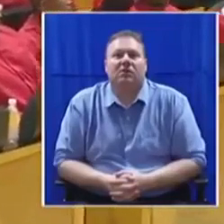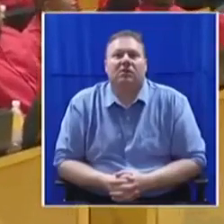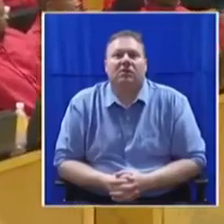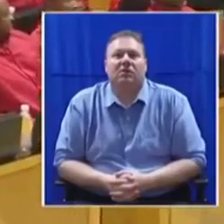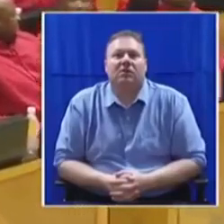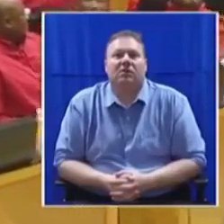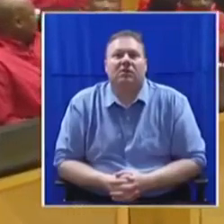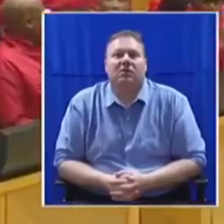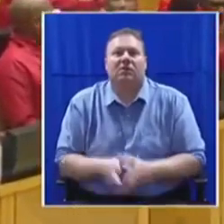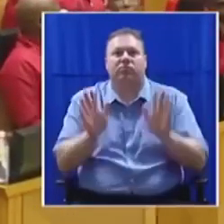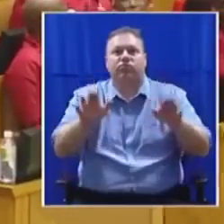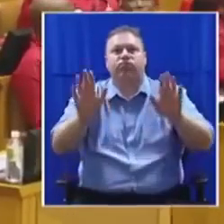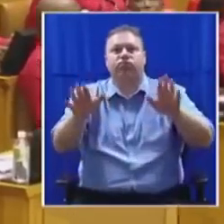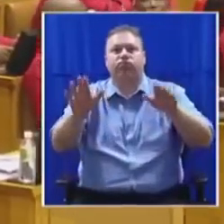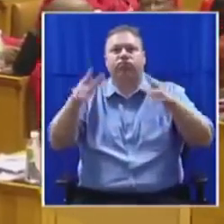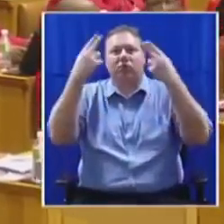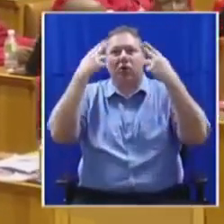Honourable members